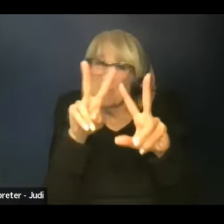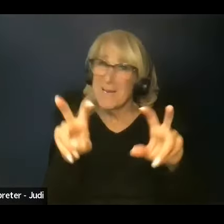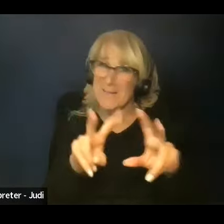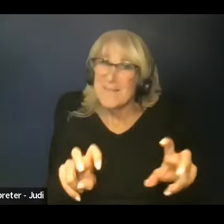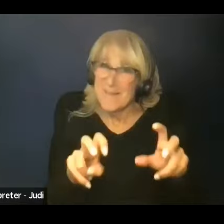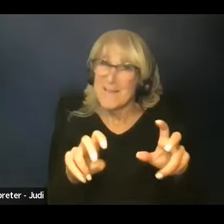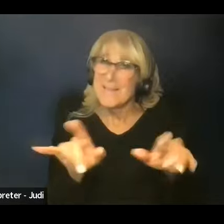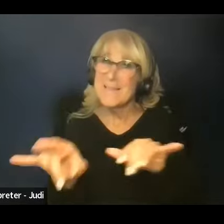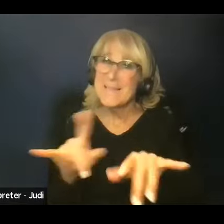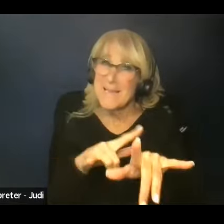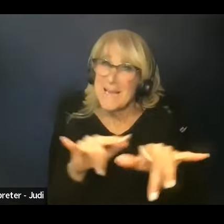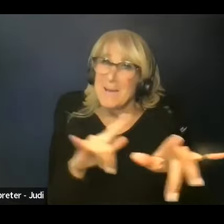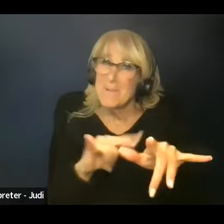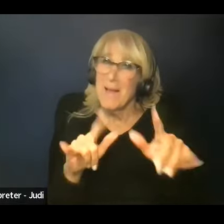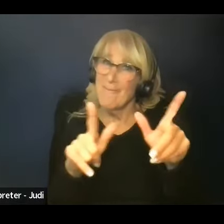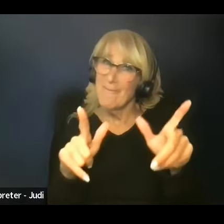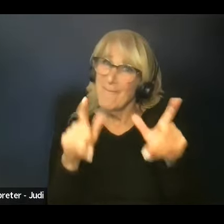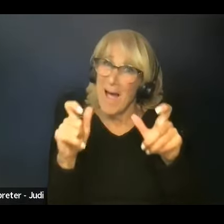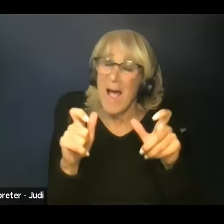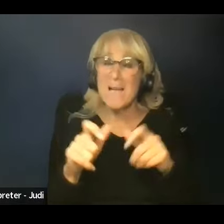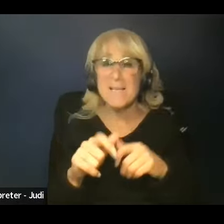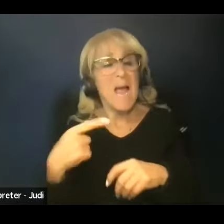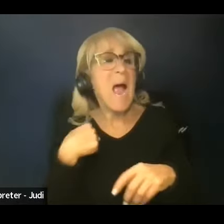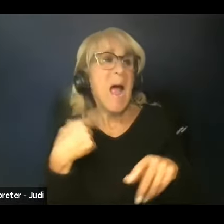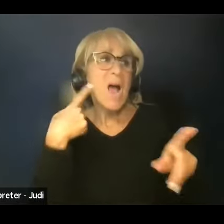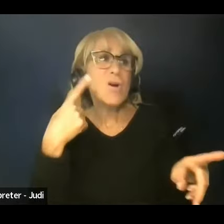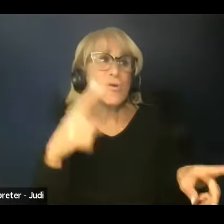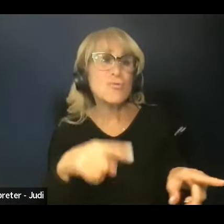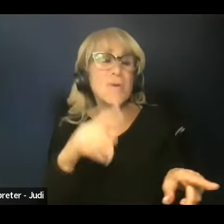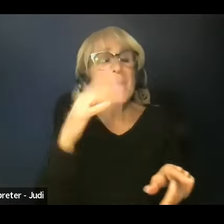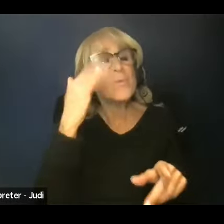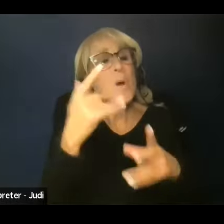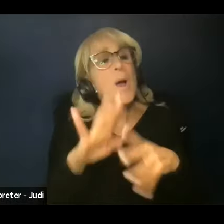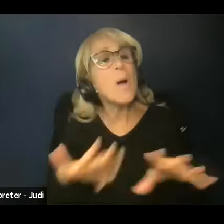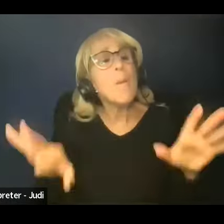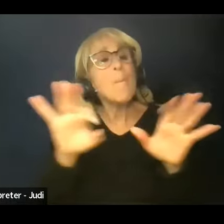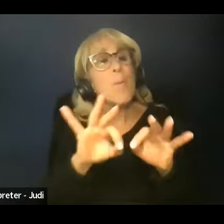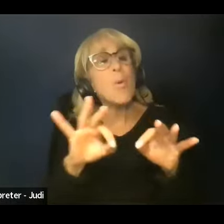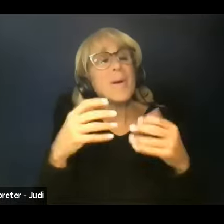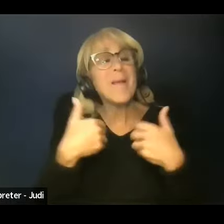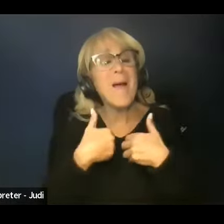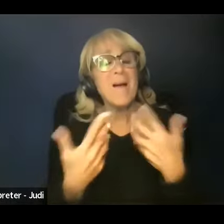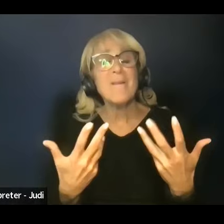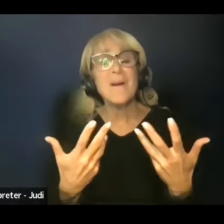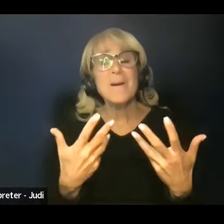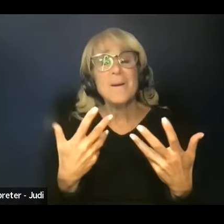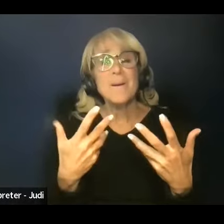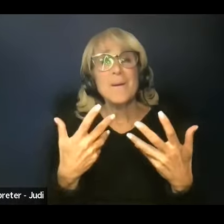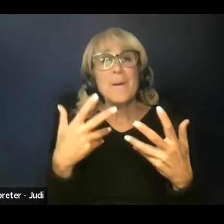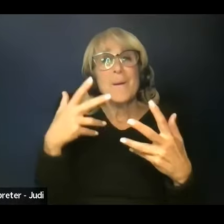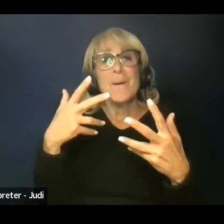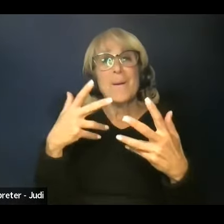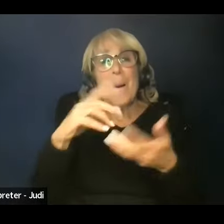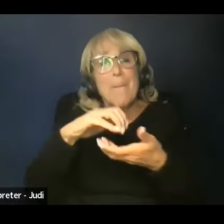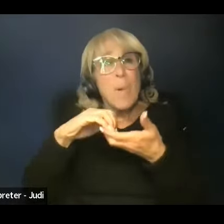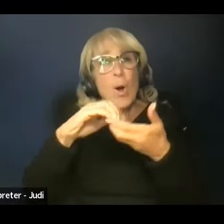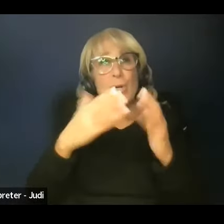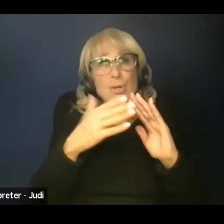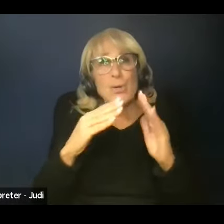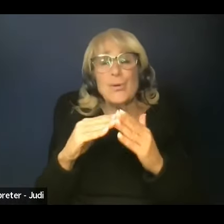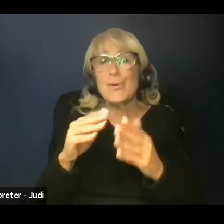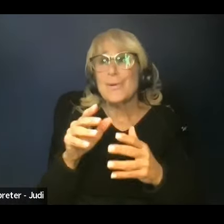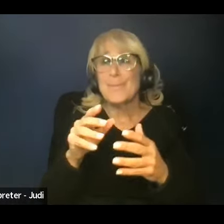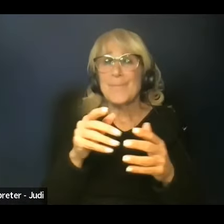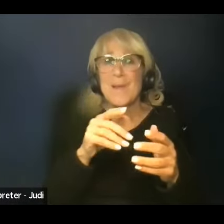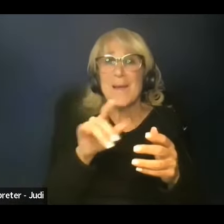world. know, I, I so agree. And I think that's why it's important, important to have, you know, partners in the communities, like each of